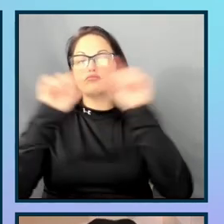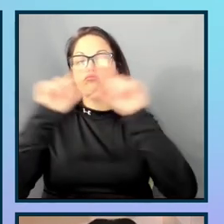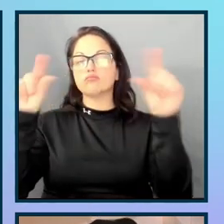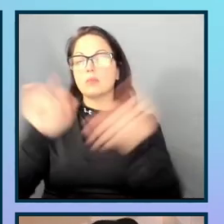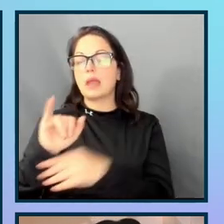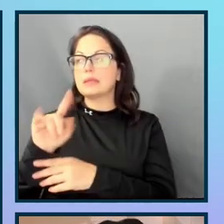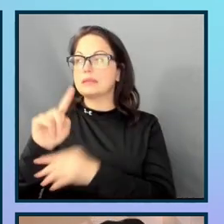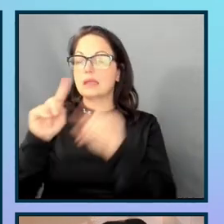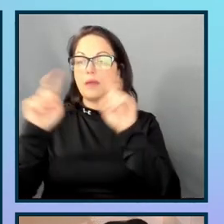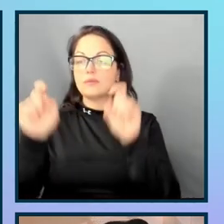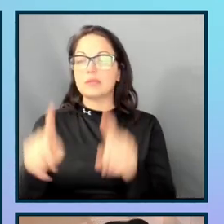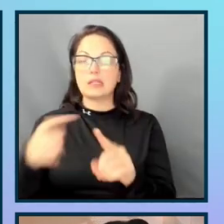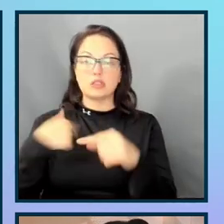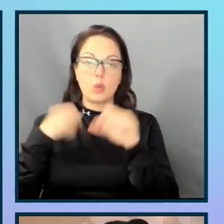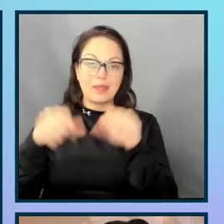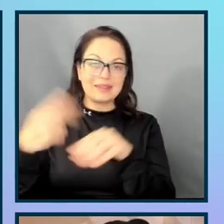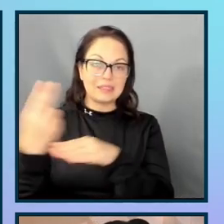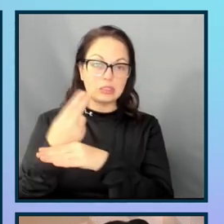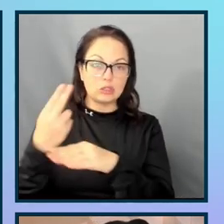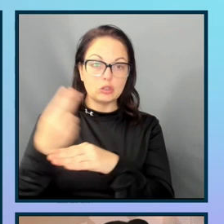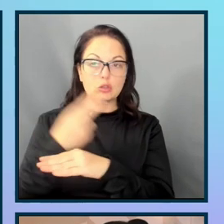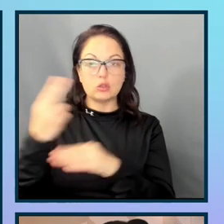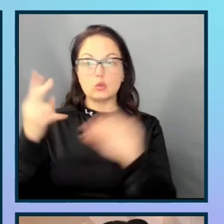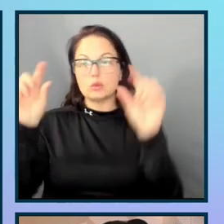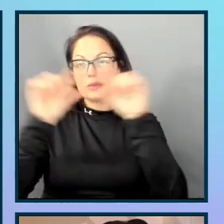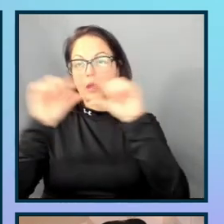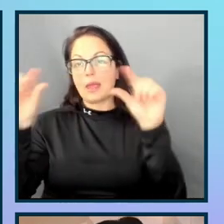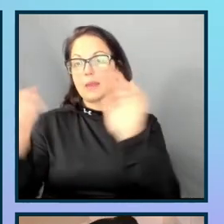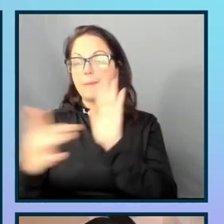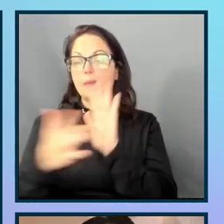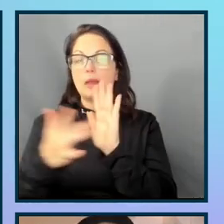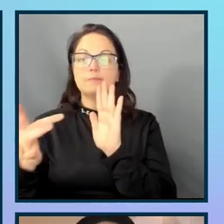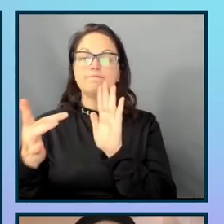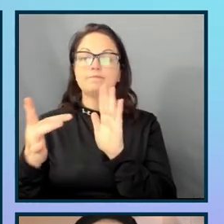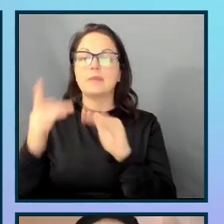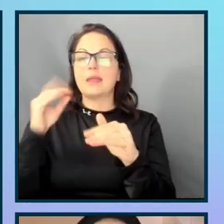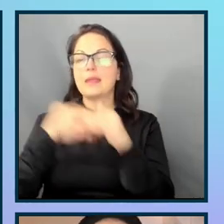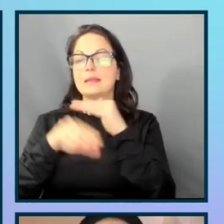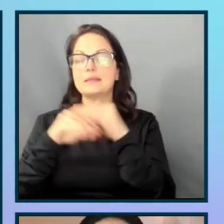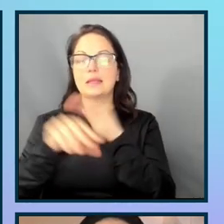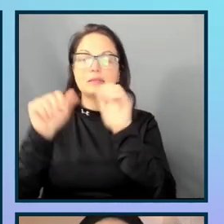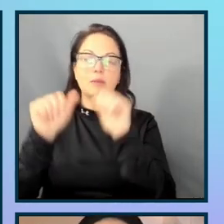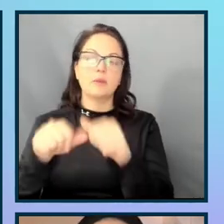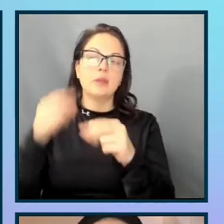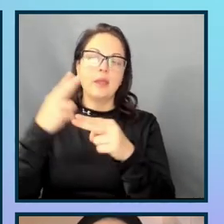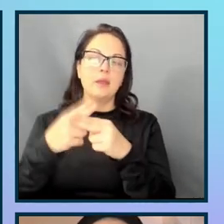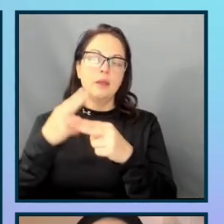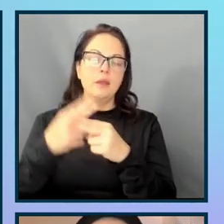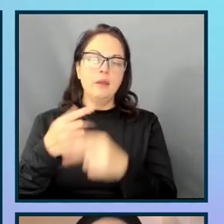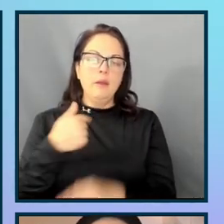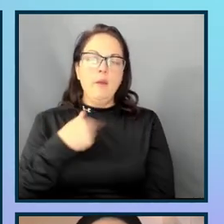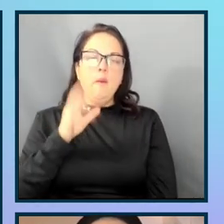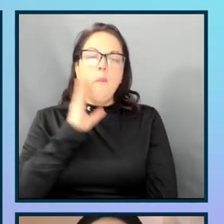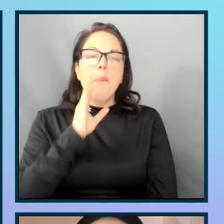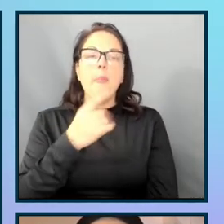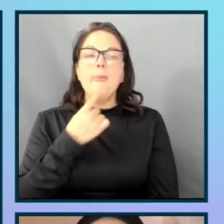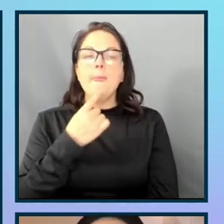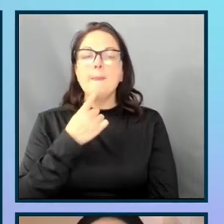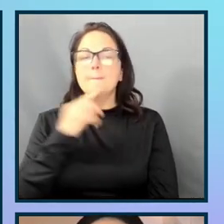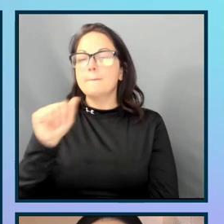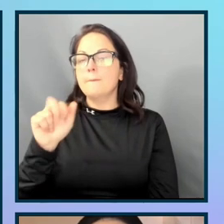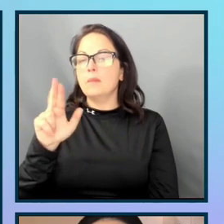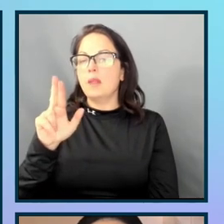use that heading to give this button an accessible name. So, I'm going to say ARIA label by.